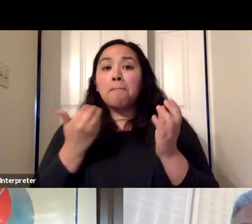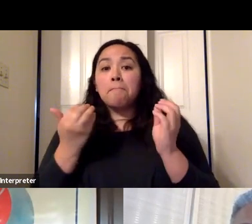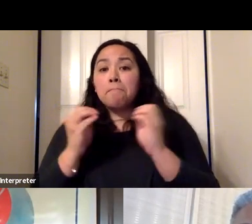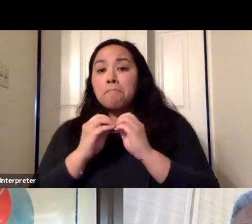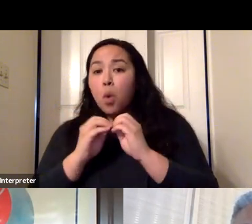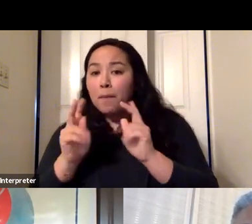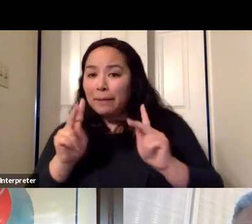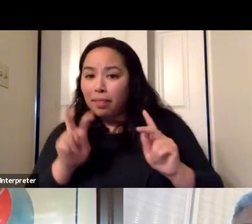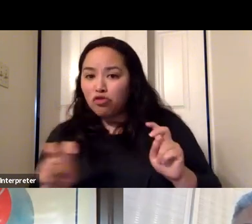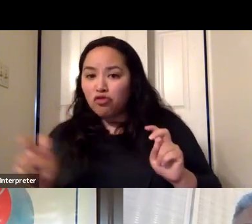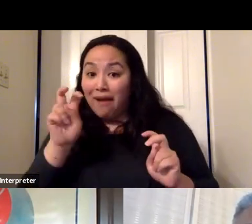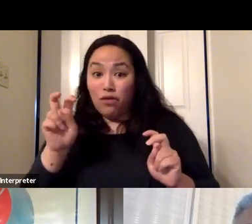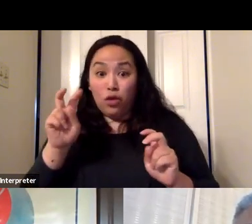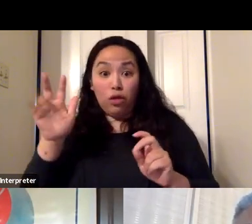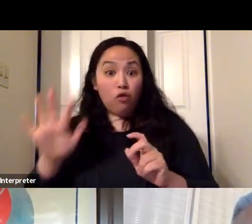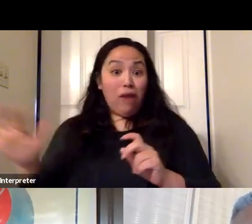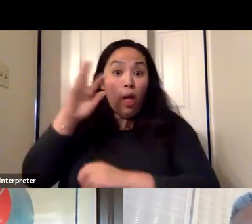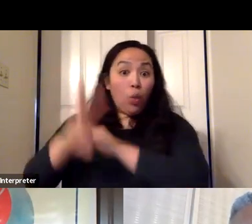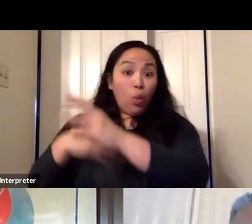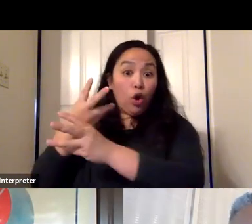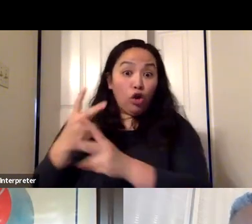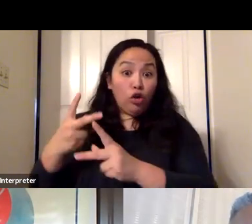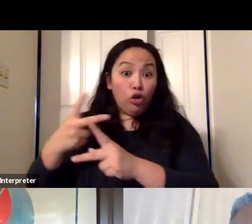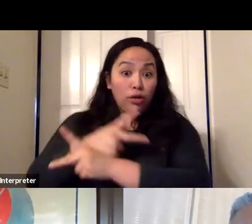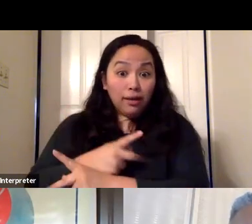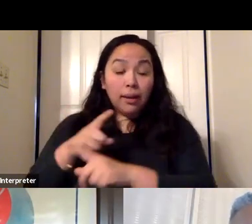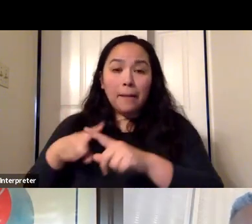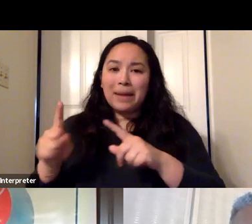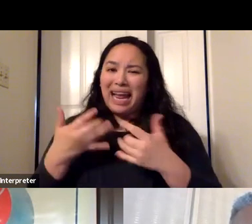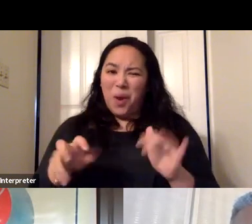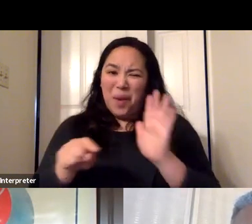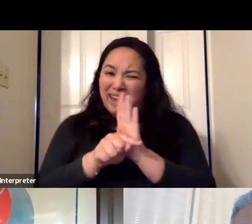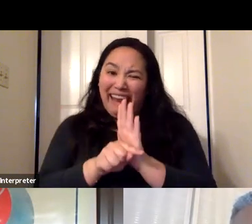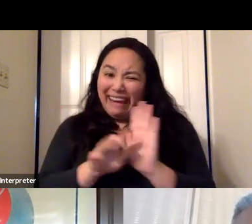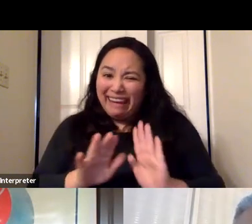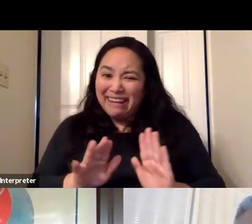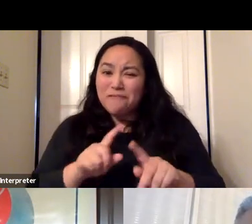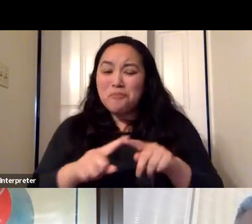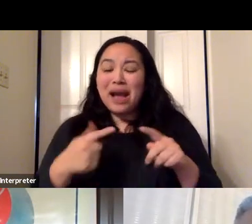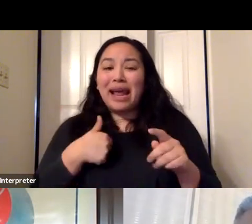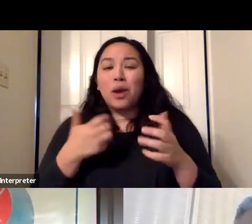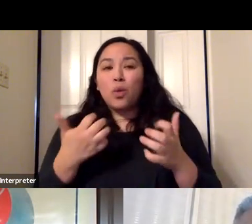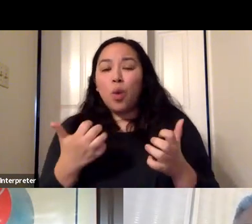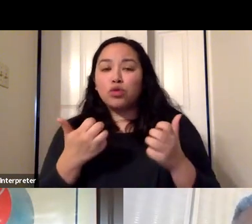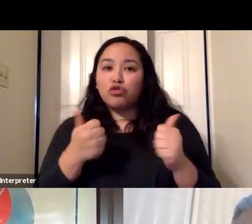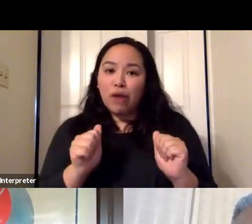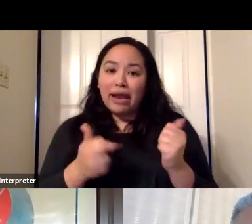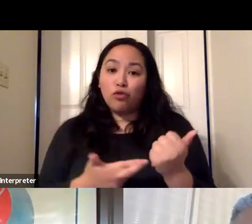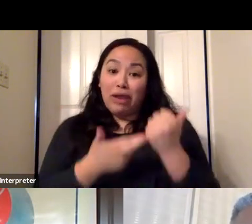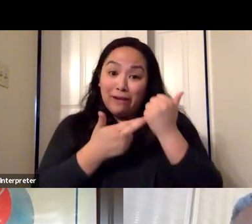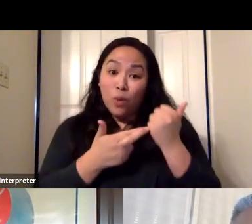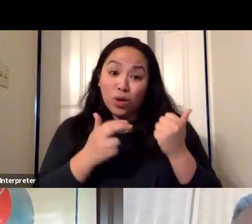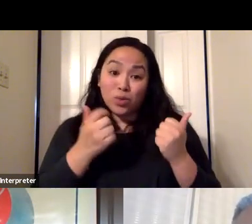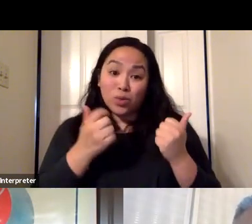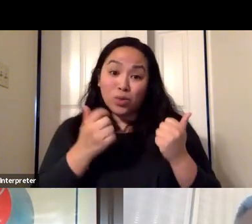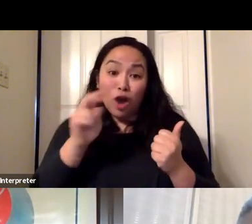getting imported everywhere. So I don't want to end on a down note. I am just going to try to reinforce what Dr. Moss said